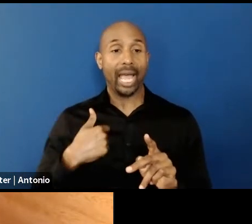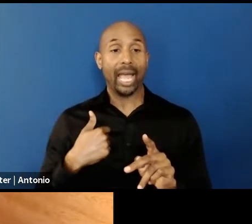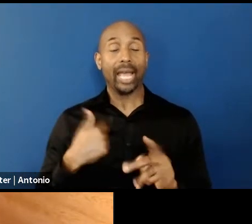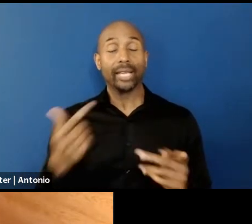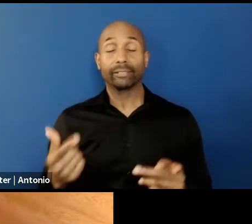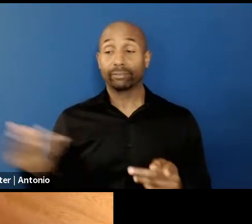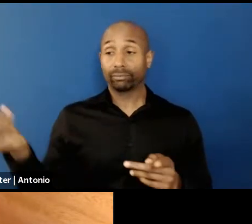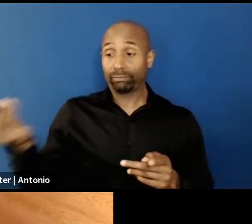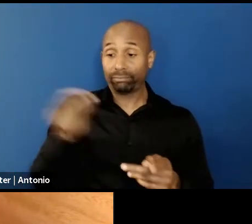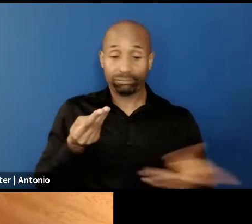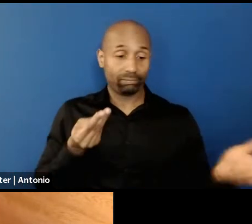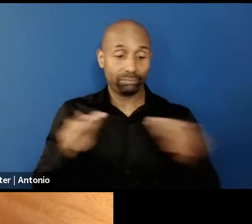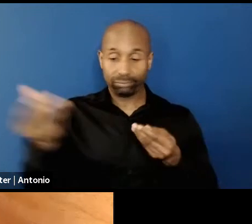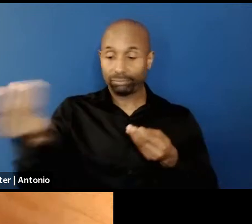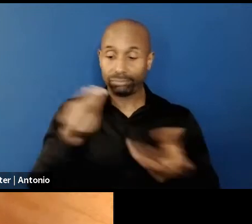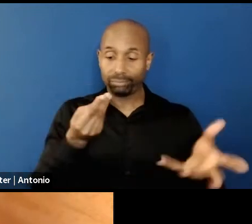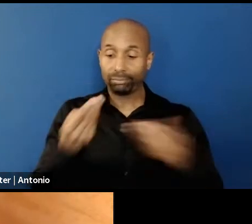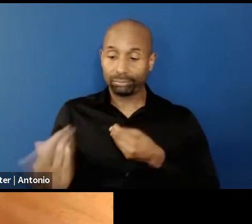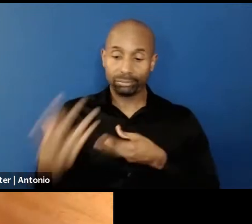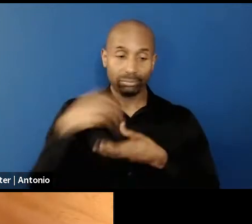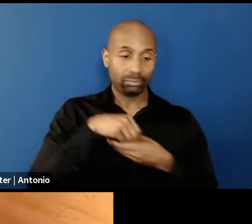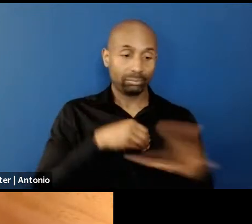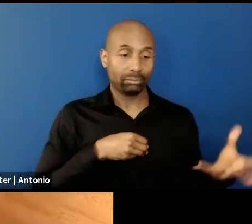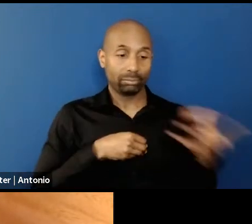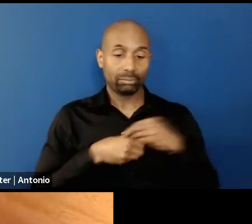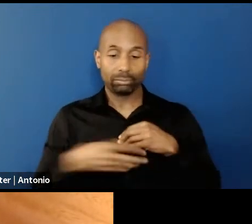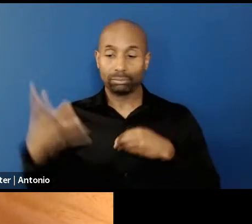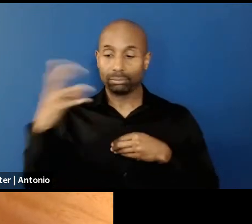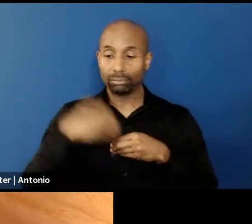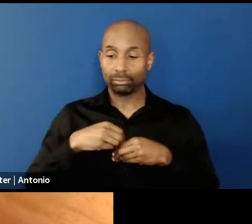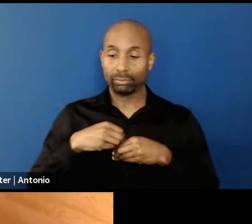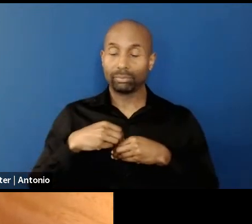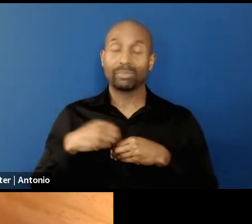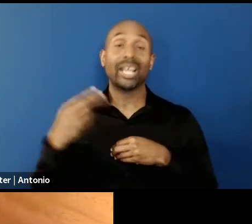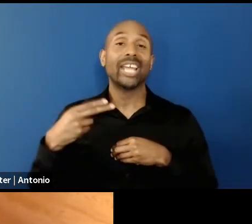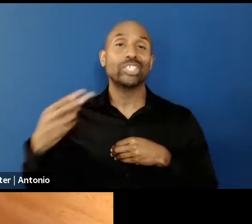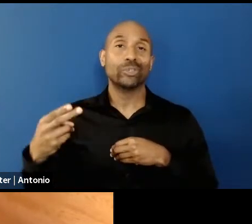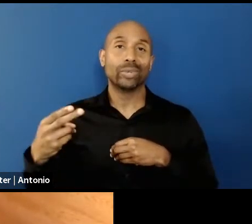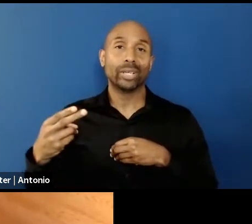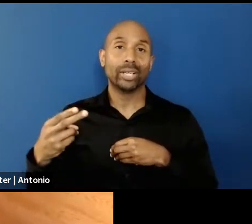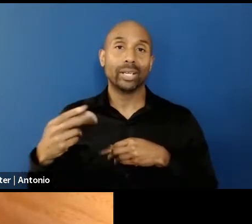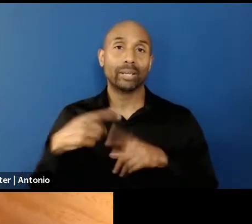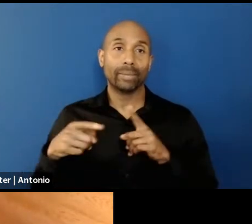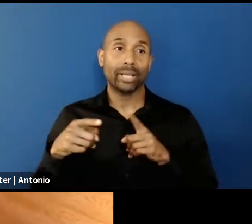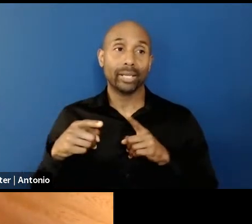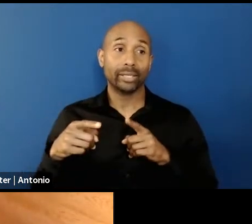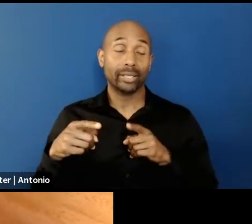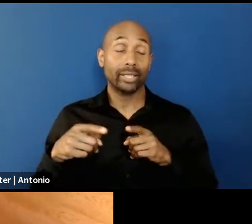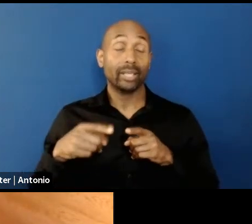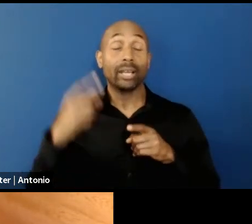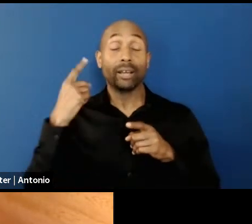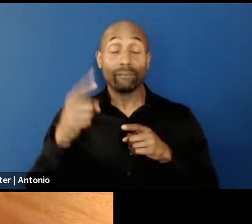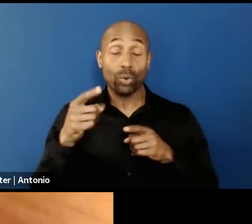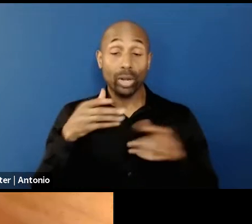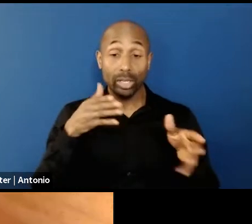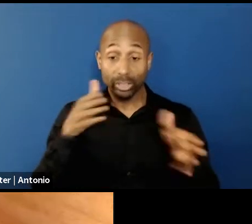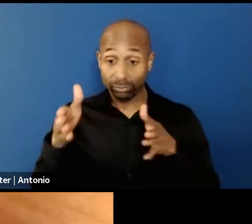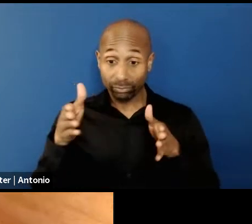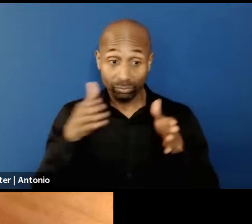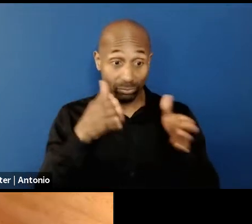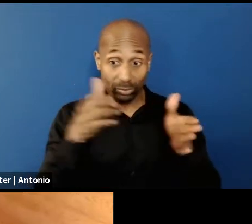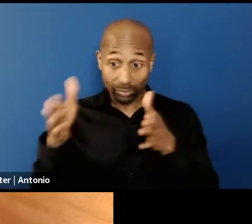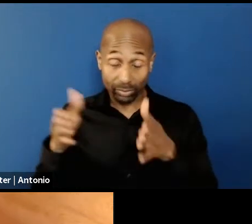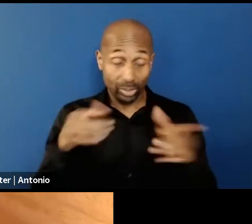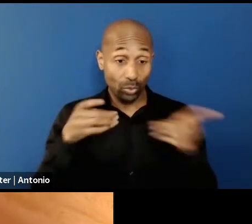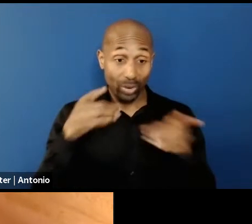these infinite traces of history without inheriting any direction. I try to compensate